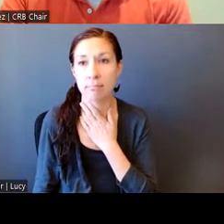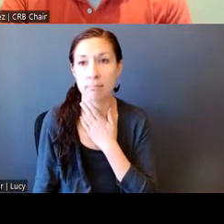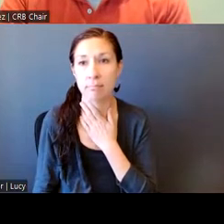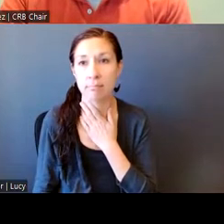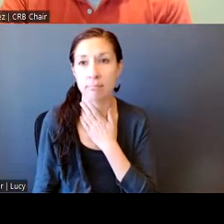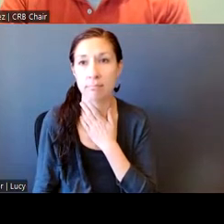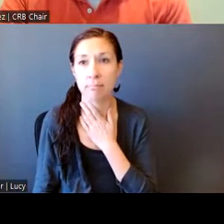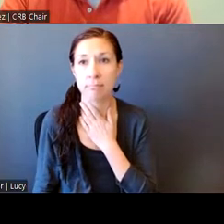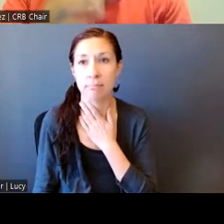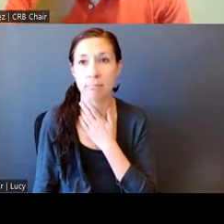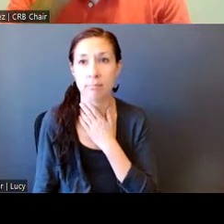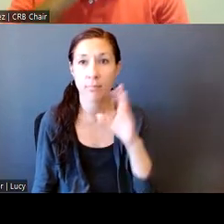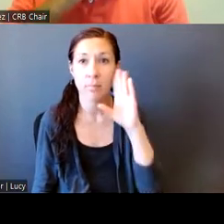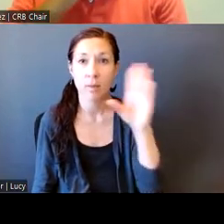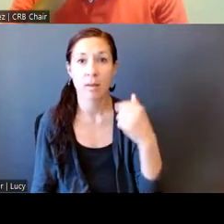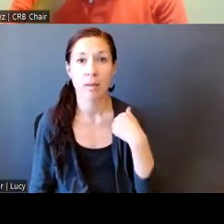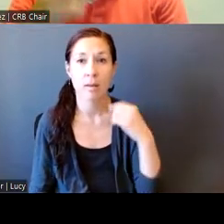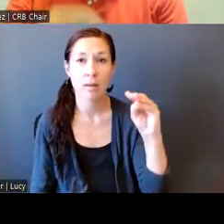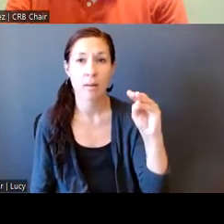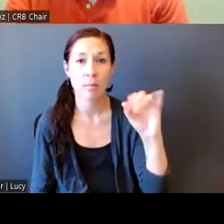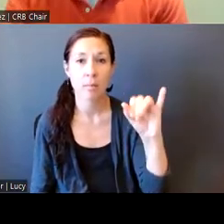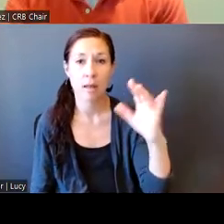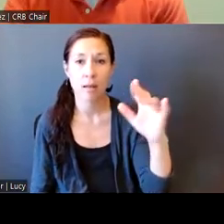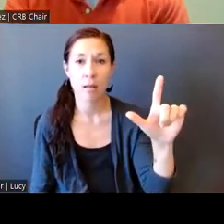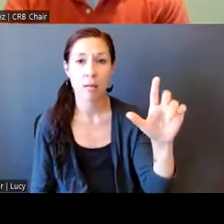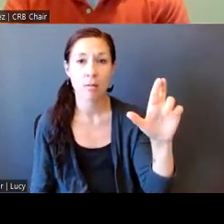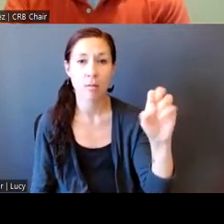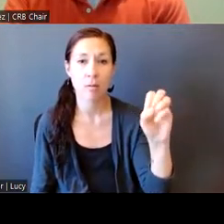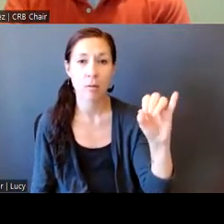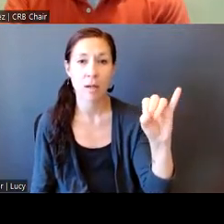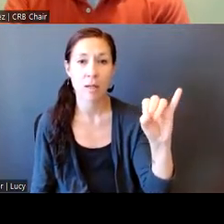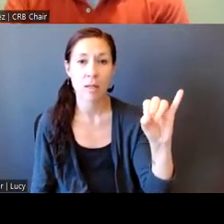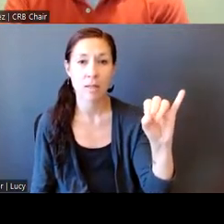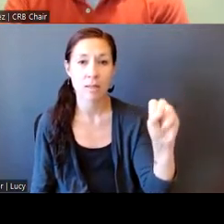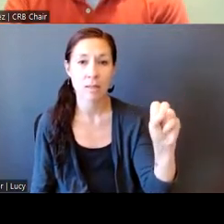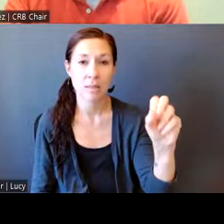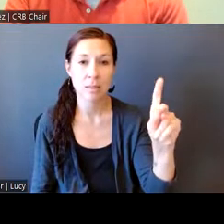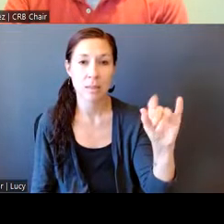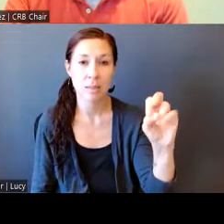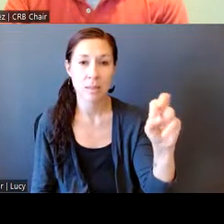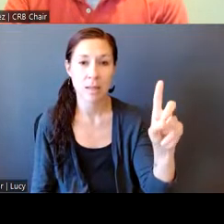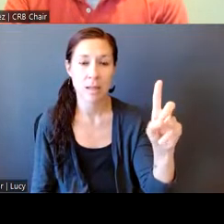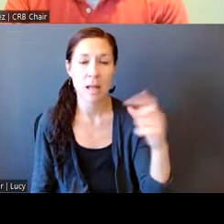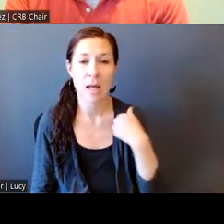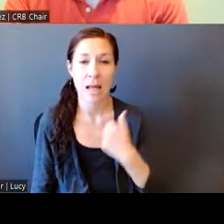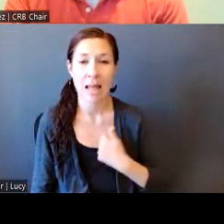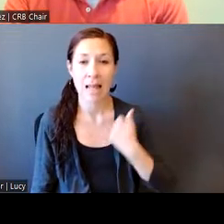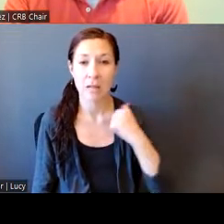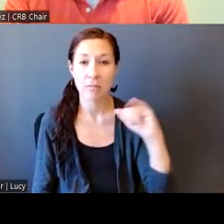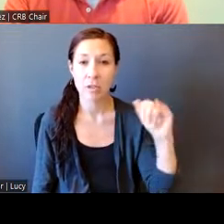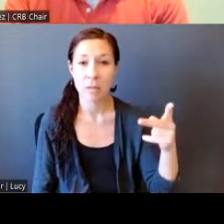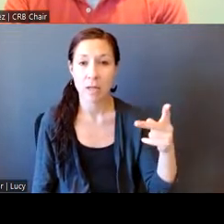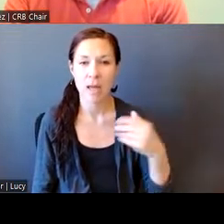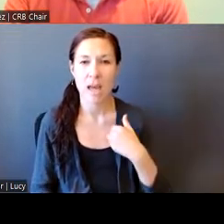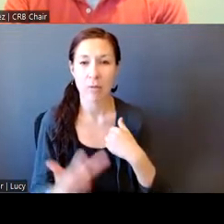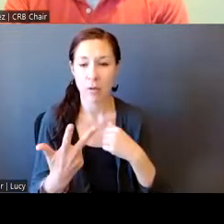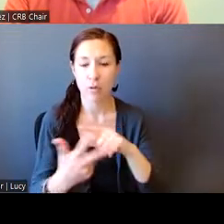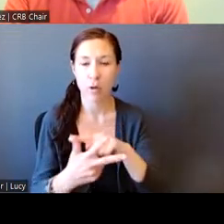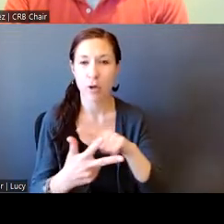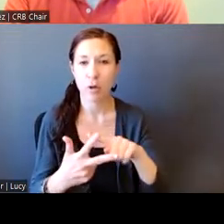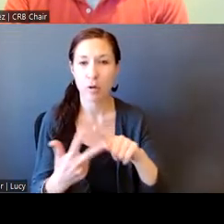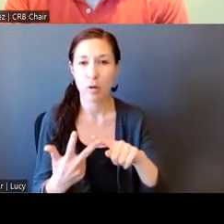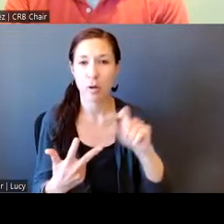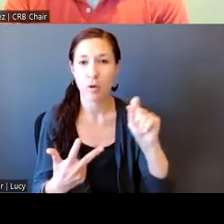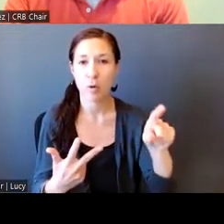My name is Michael Ryskin. I'm from Jamaica Plain. Uh, I've got three questions. I'll ask two and then ask to be heard